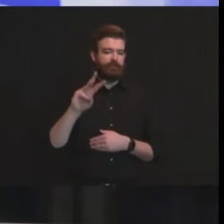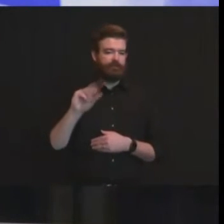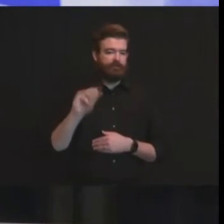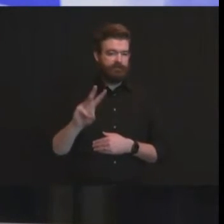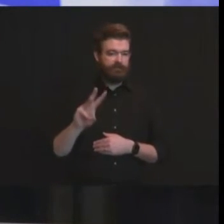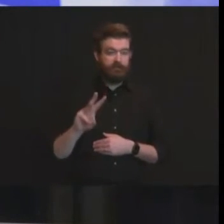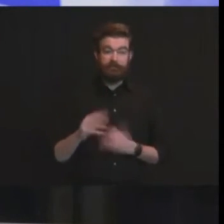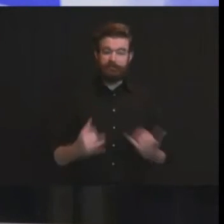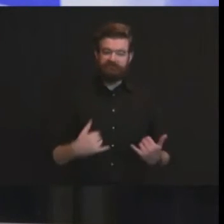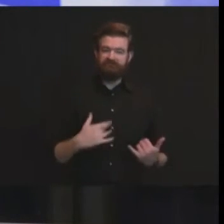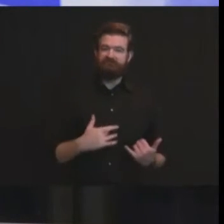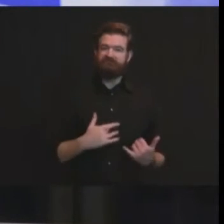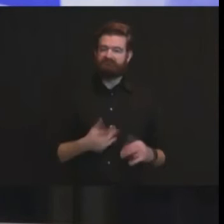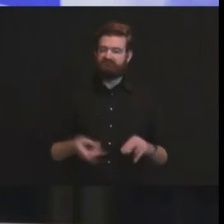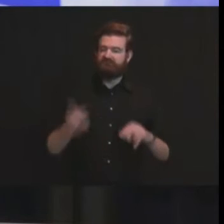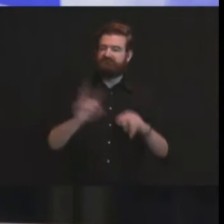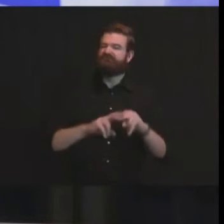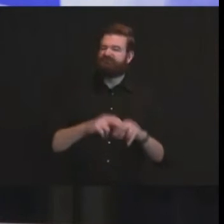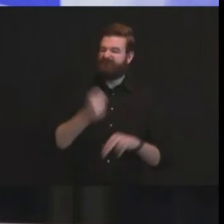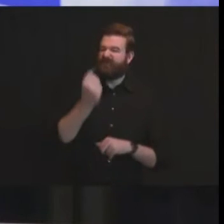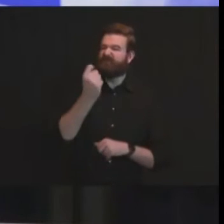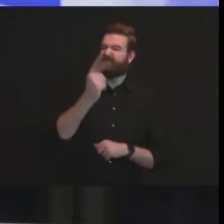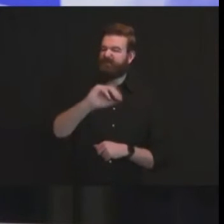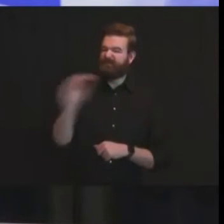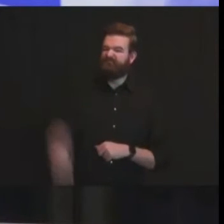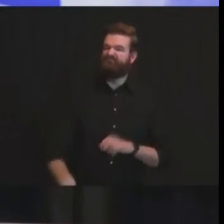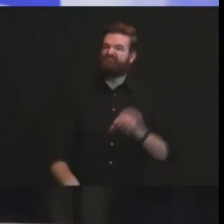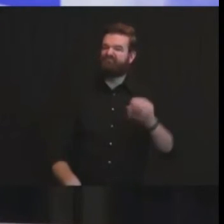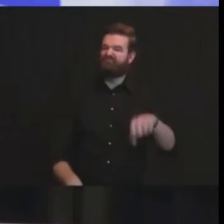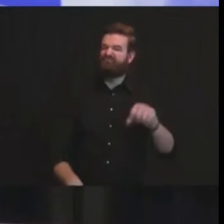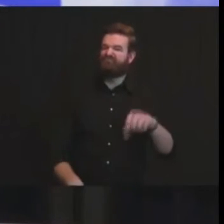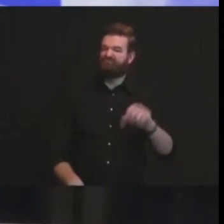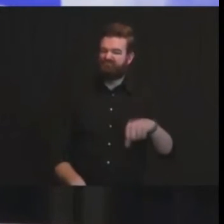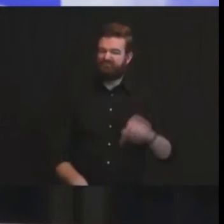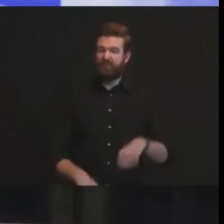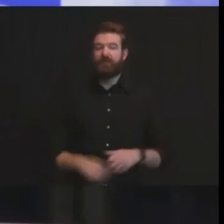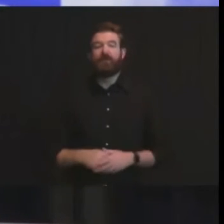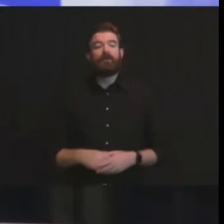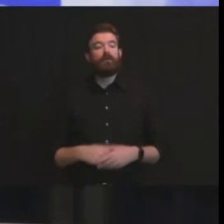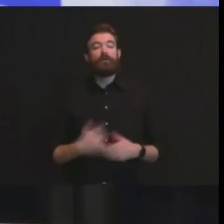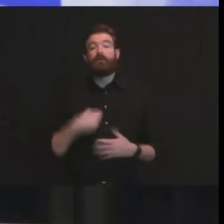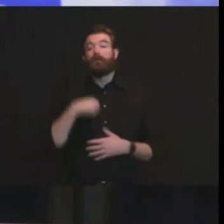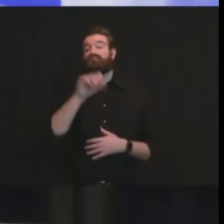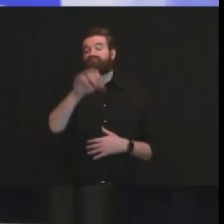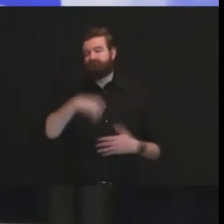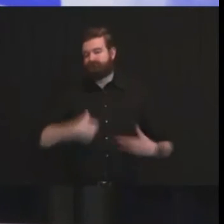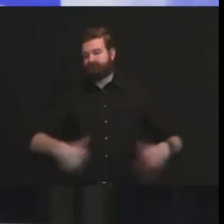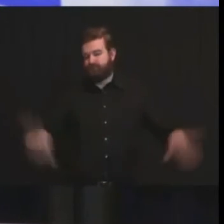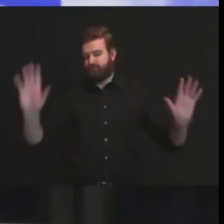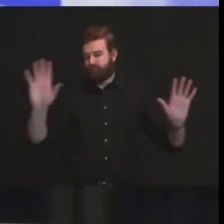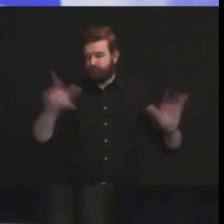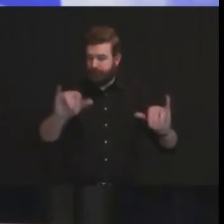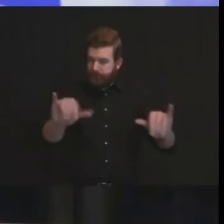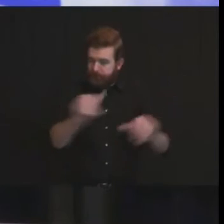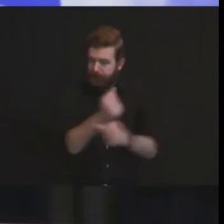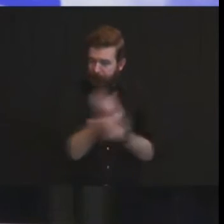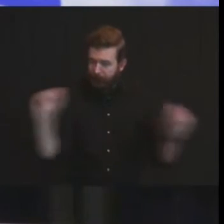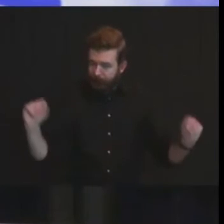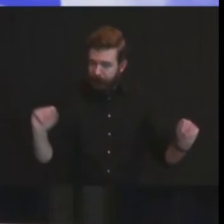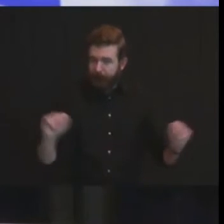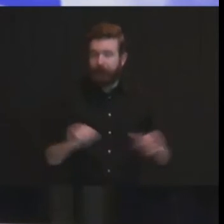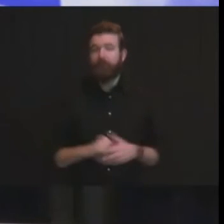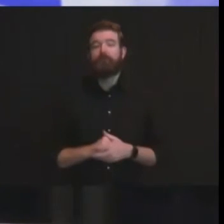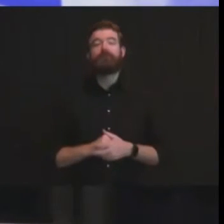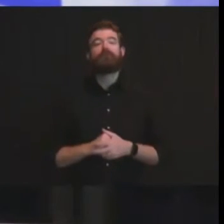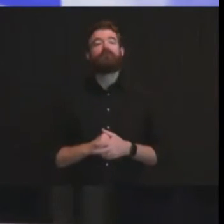percent that concludes my daily report stay safe and remember for each of us for us all for us all please